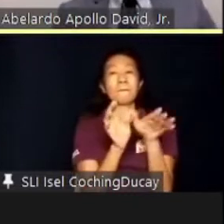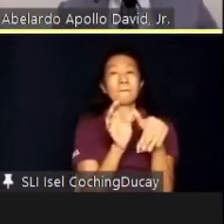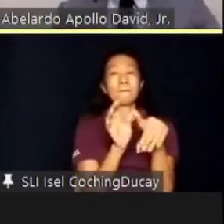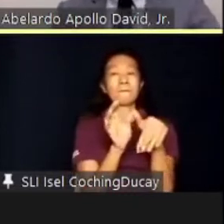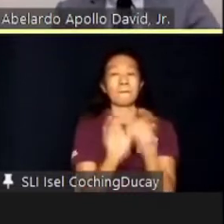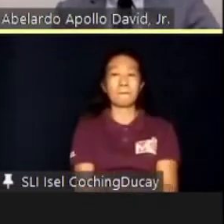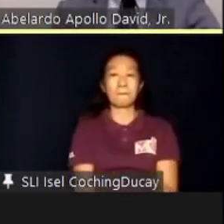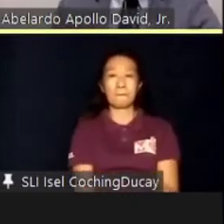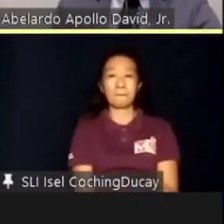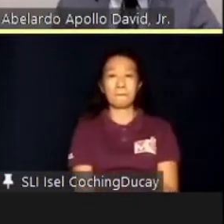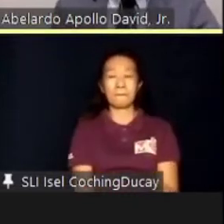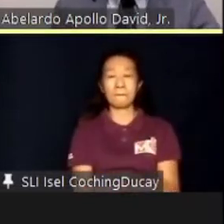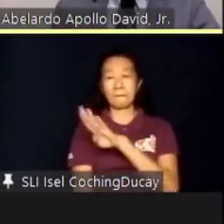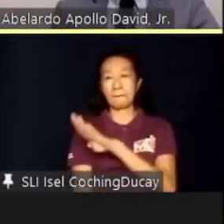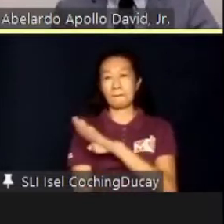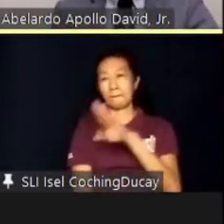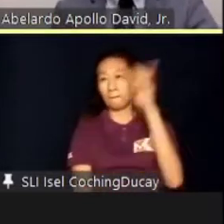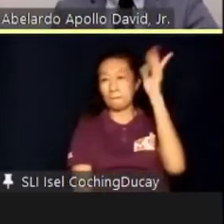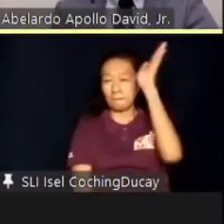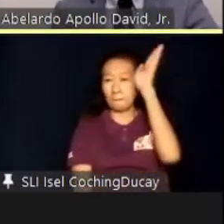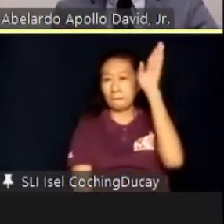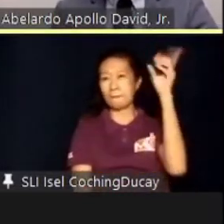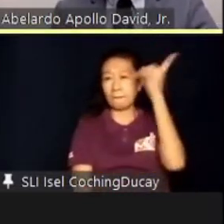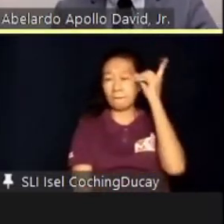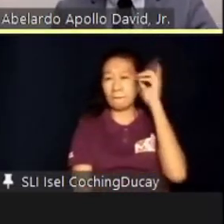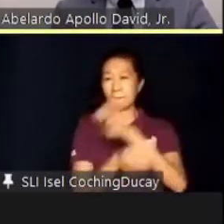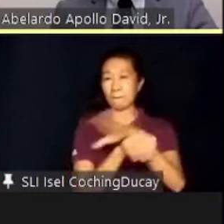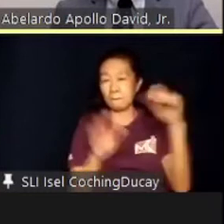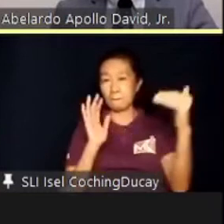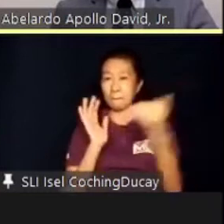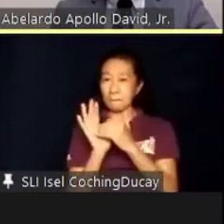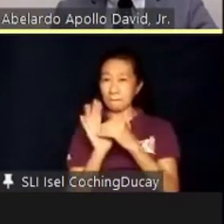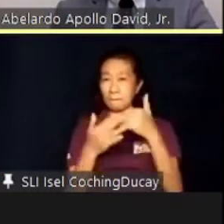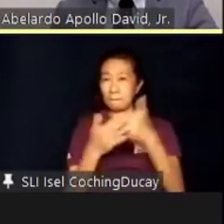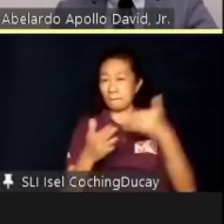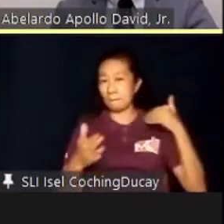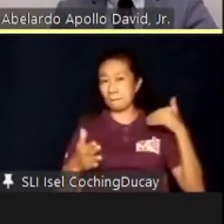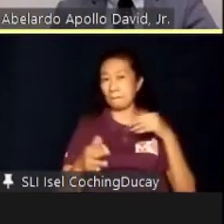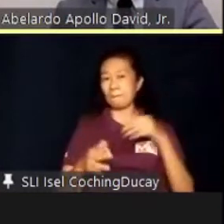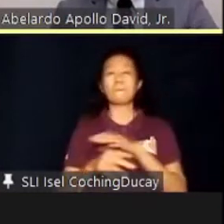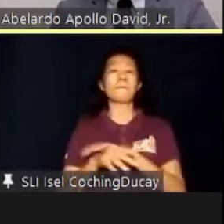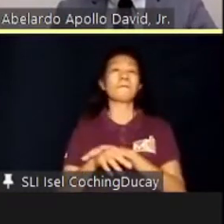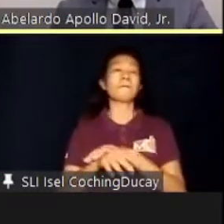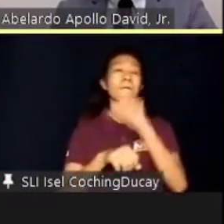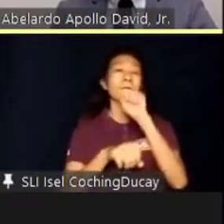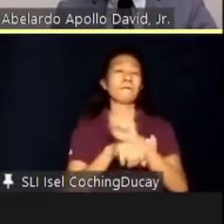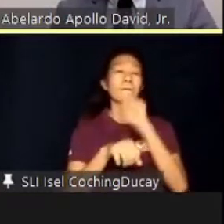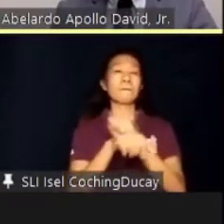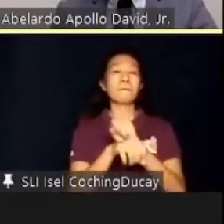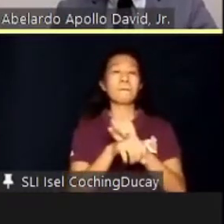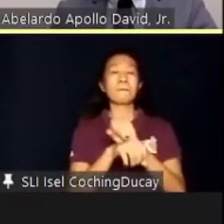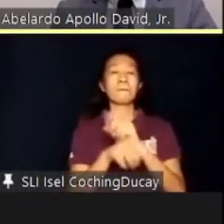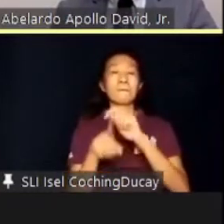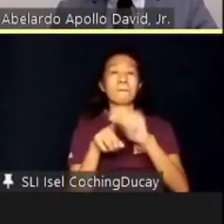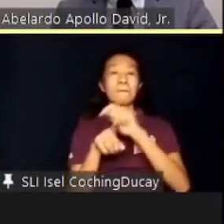Becker and Drake advises against lengthy pre-employment training and counseling. To help